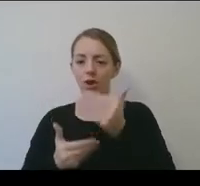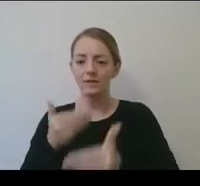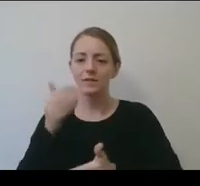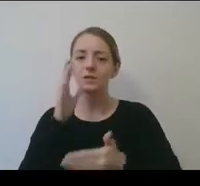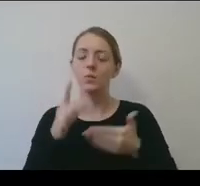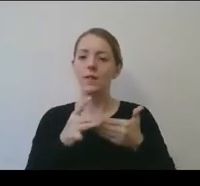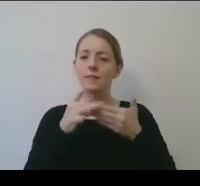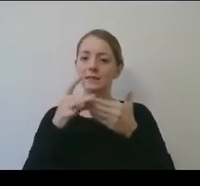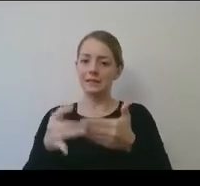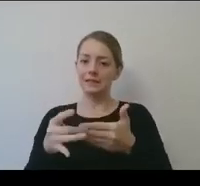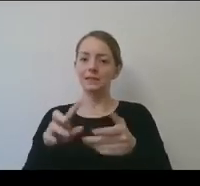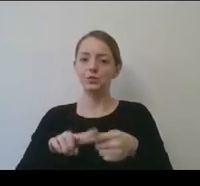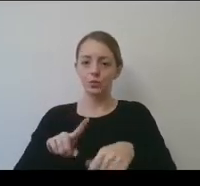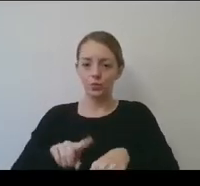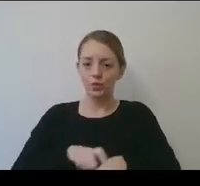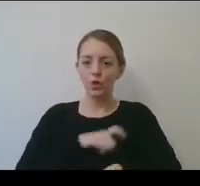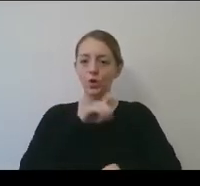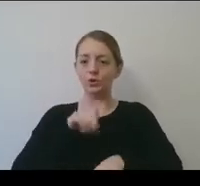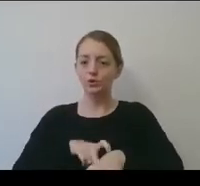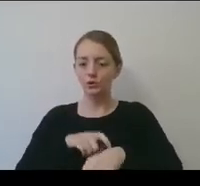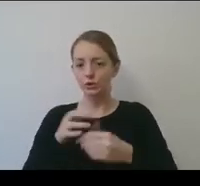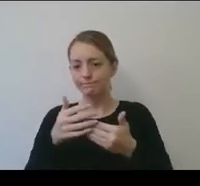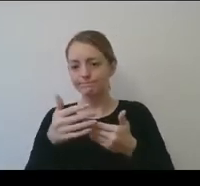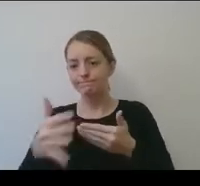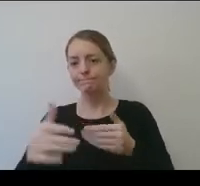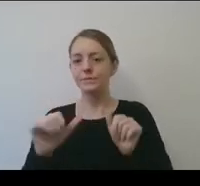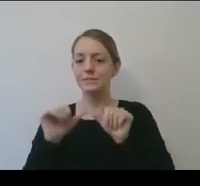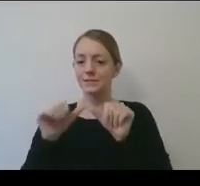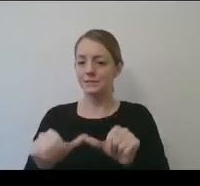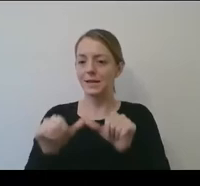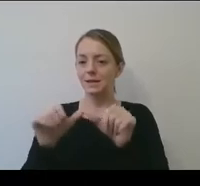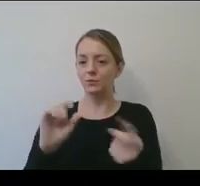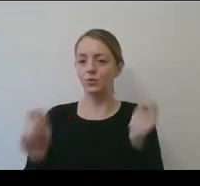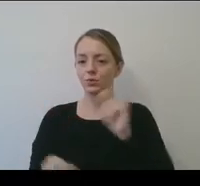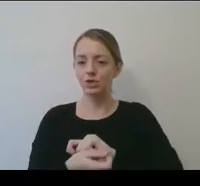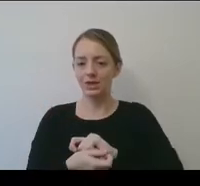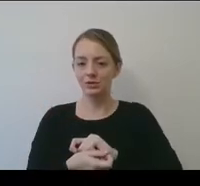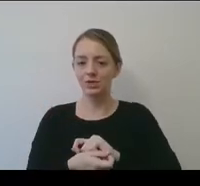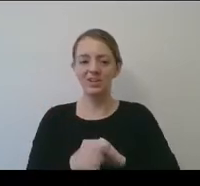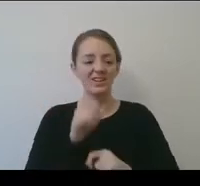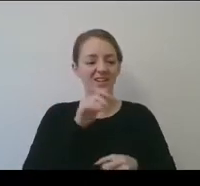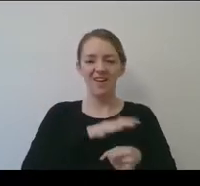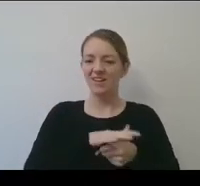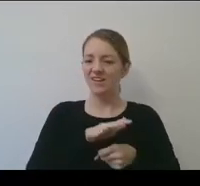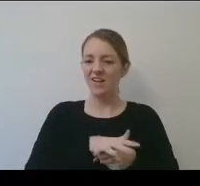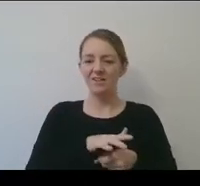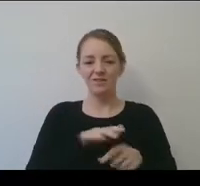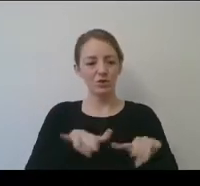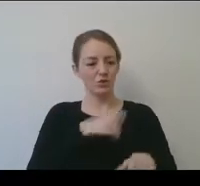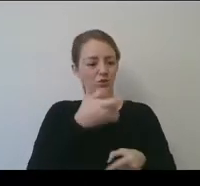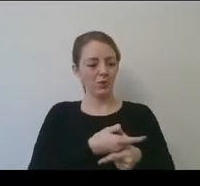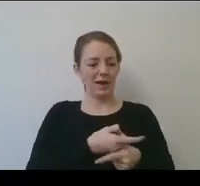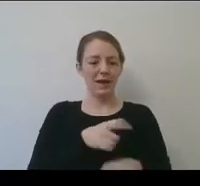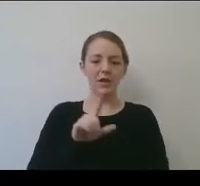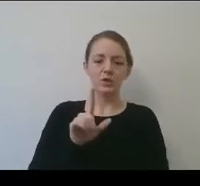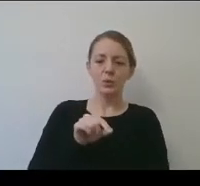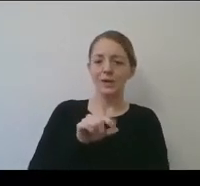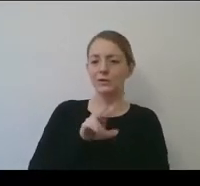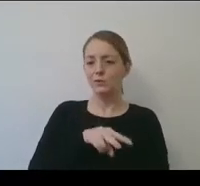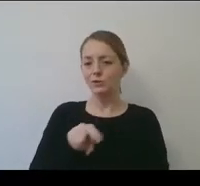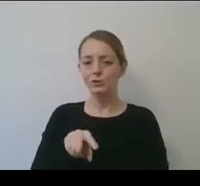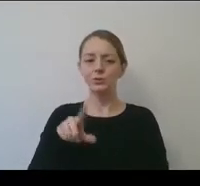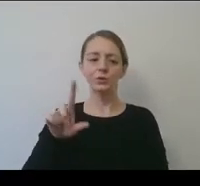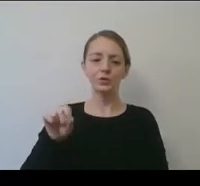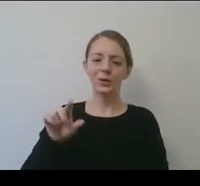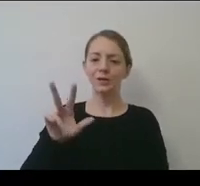long-term sustainable change. Again, it's not enough to get it right. And 22, 23, we're committed to this on